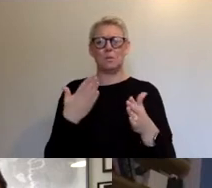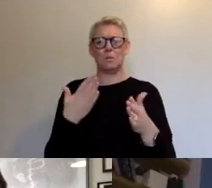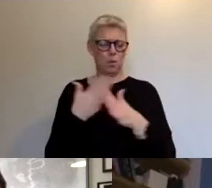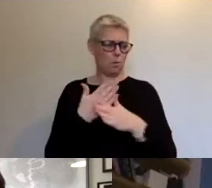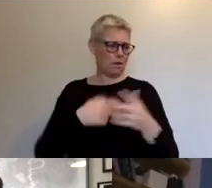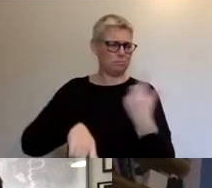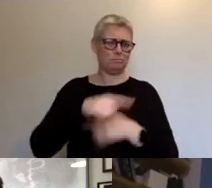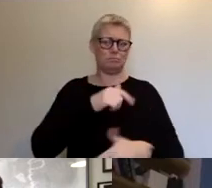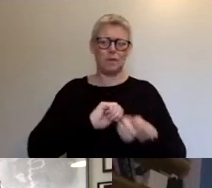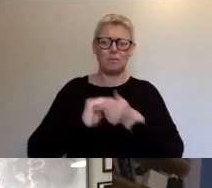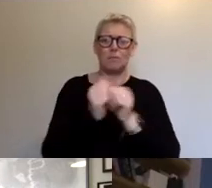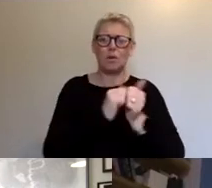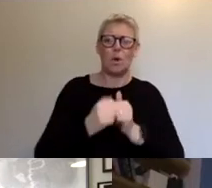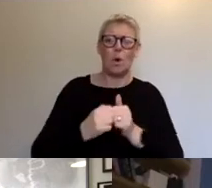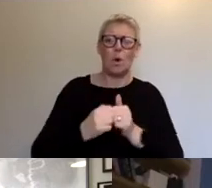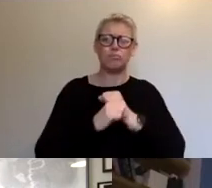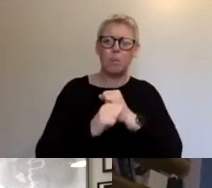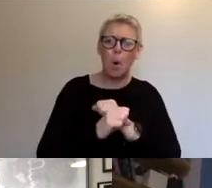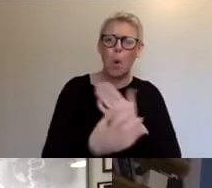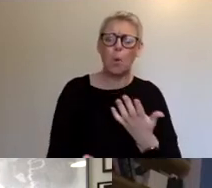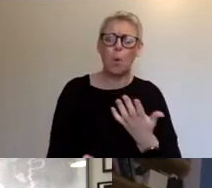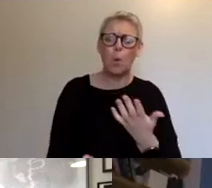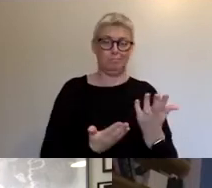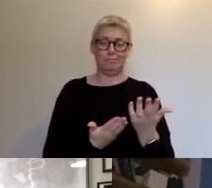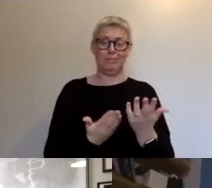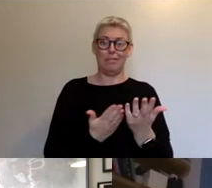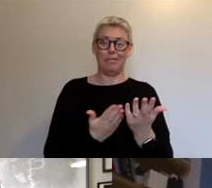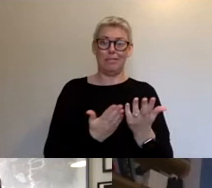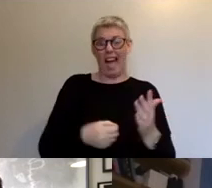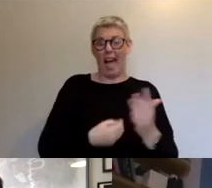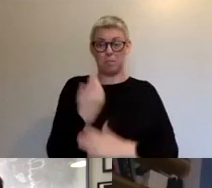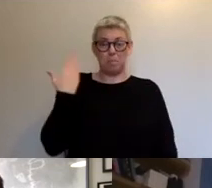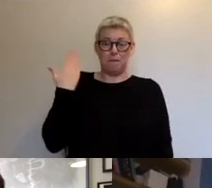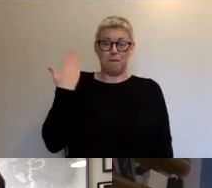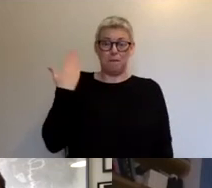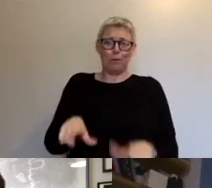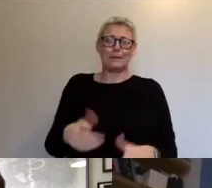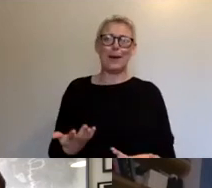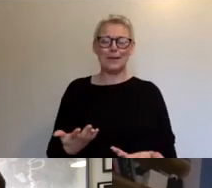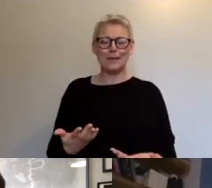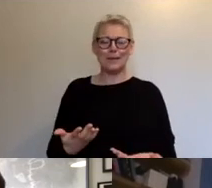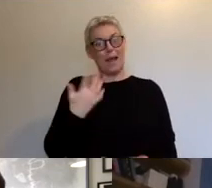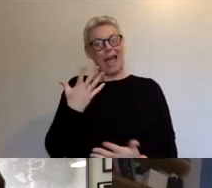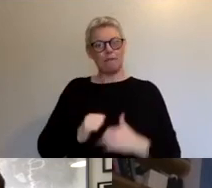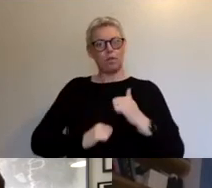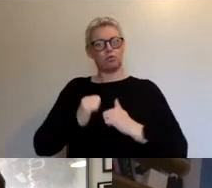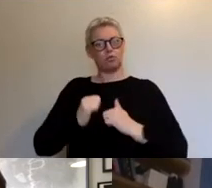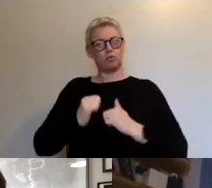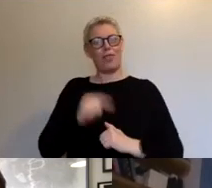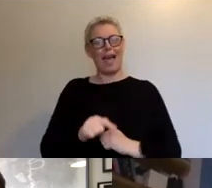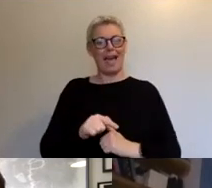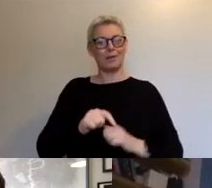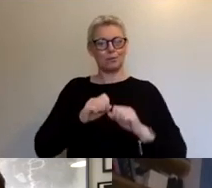at normal times. And so I think that there was a really good will and infrastructure to build on to create a kind of